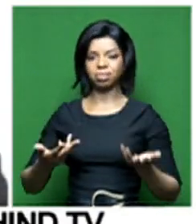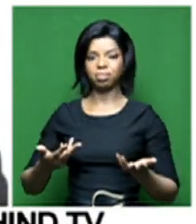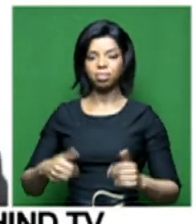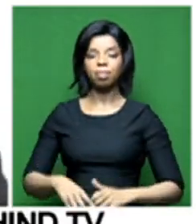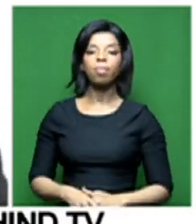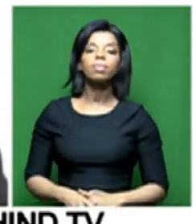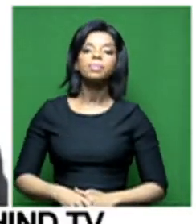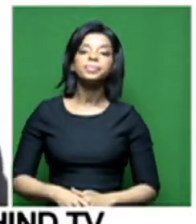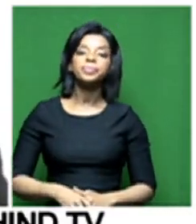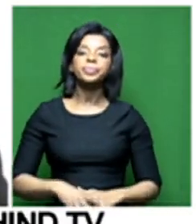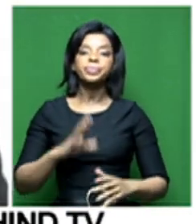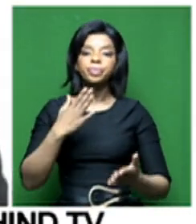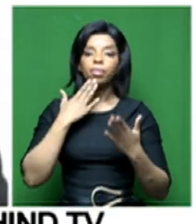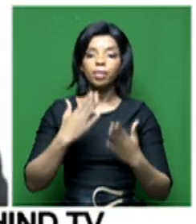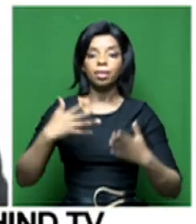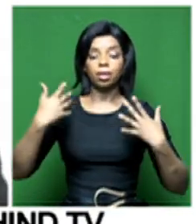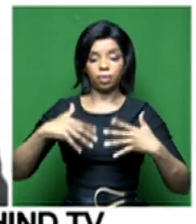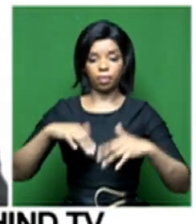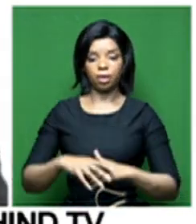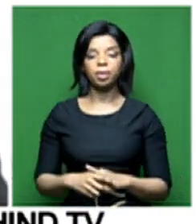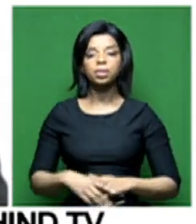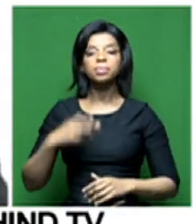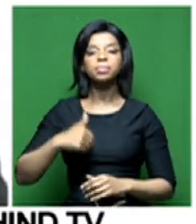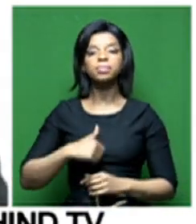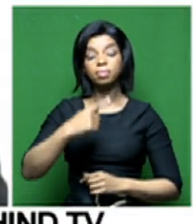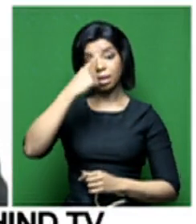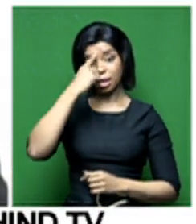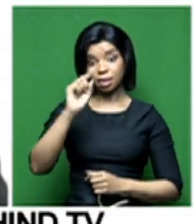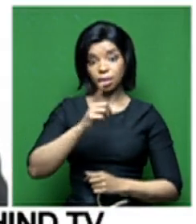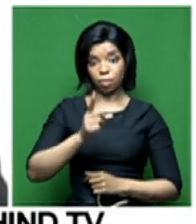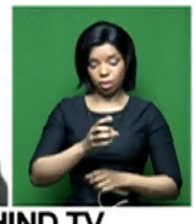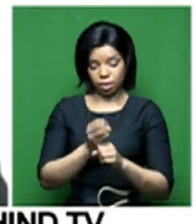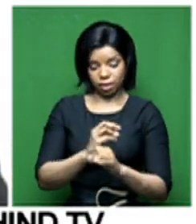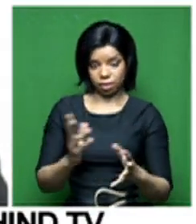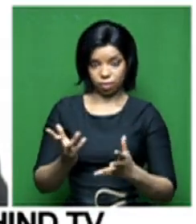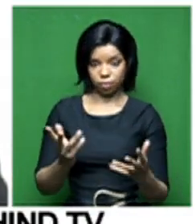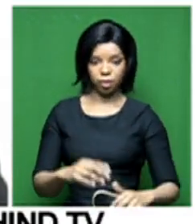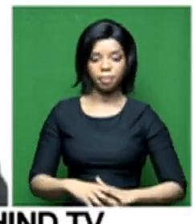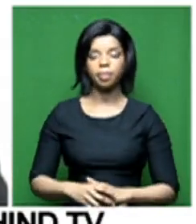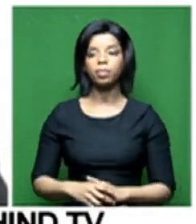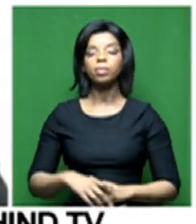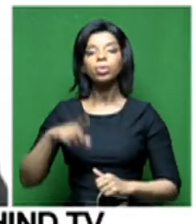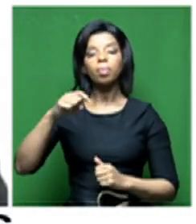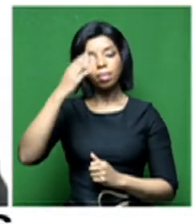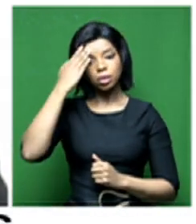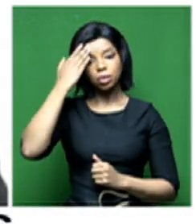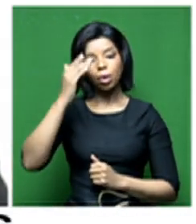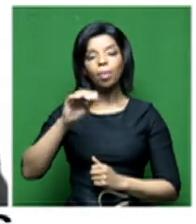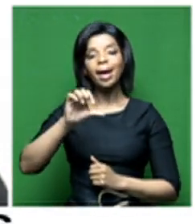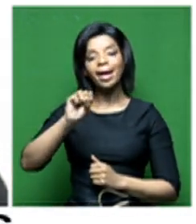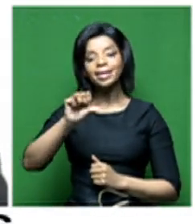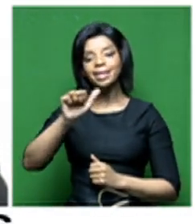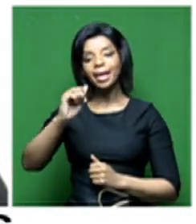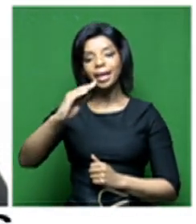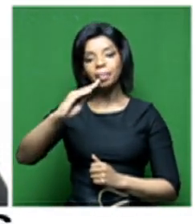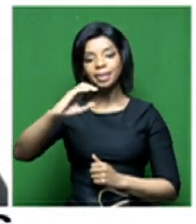I think as a departure point, we need to note that the SABC is a public broadcaster and not a